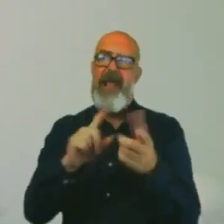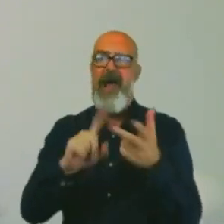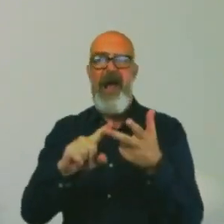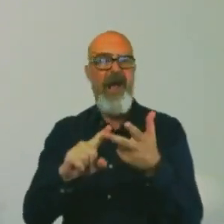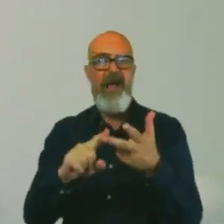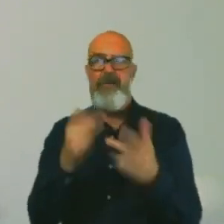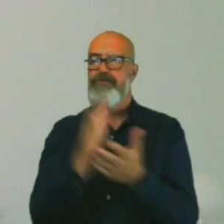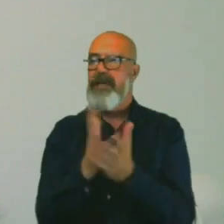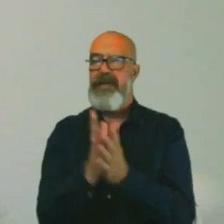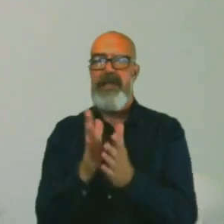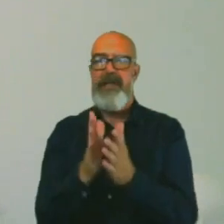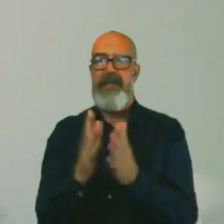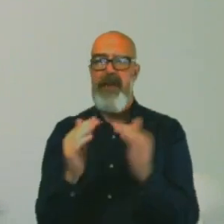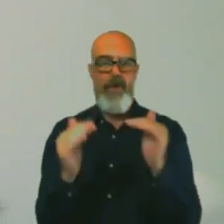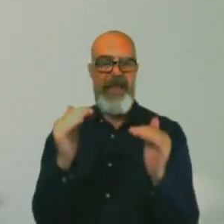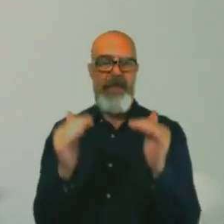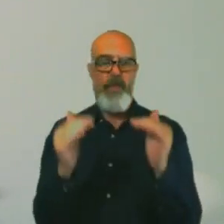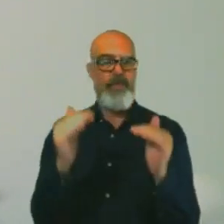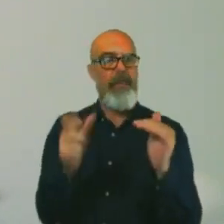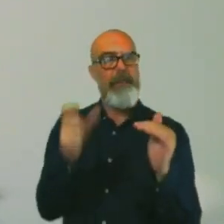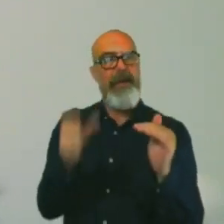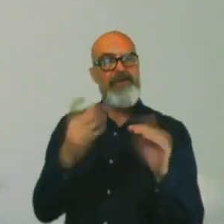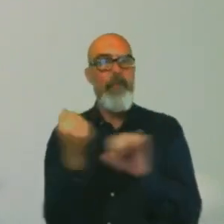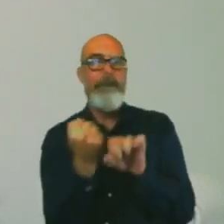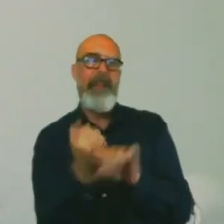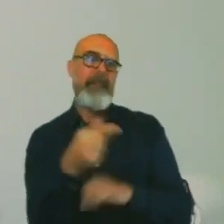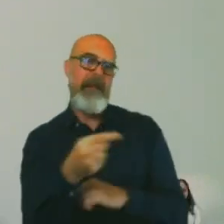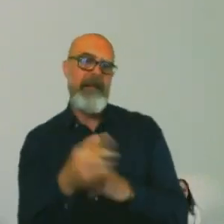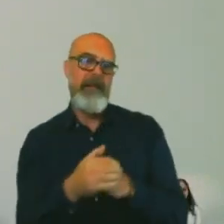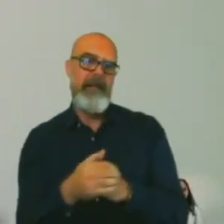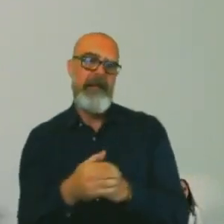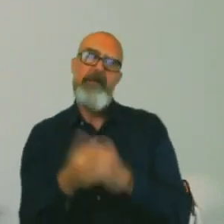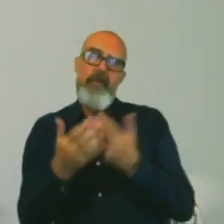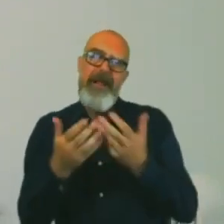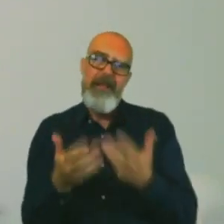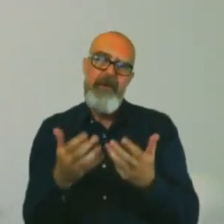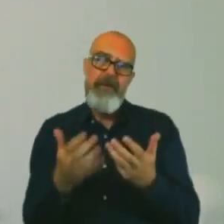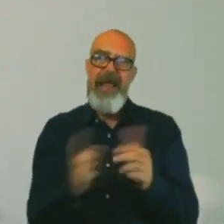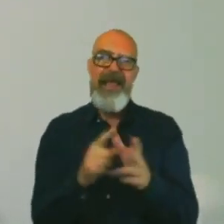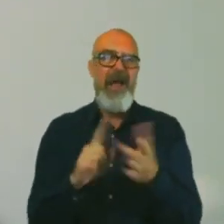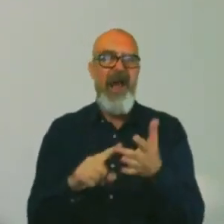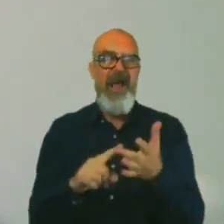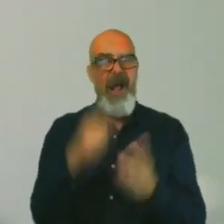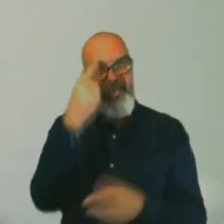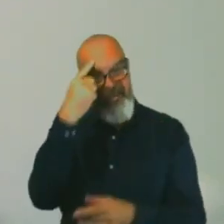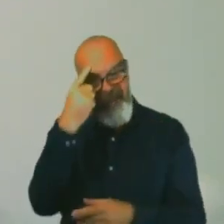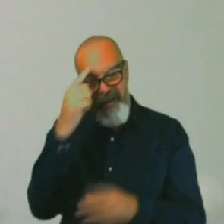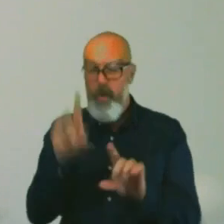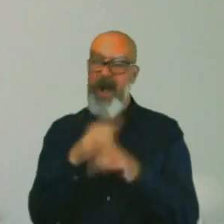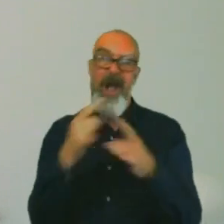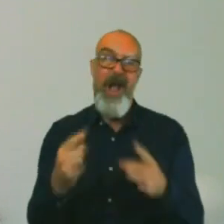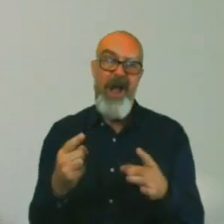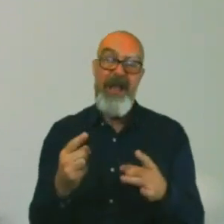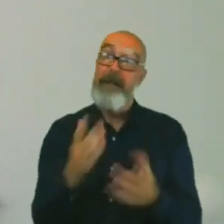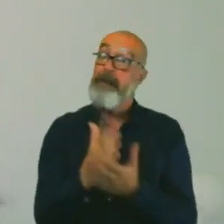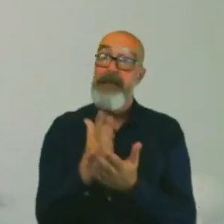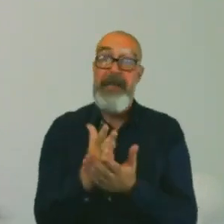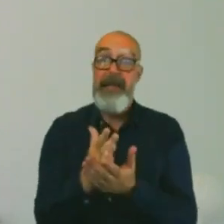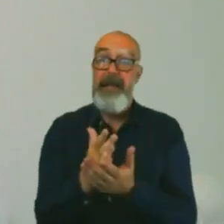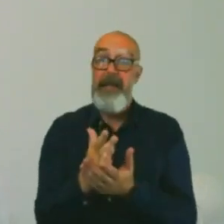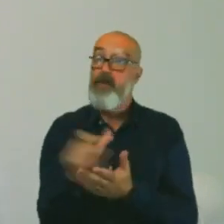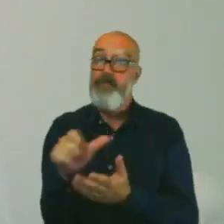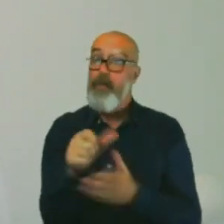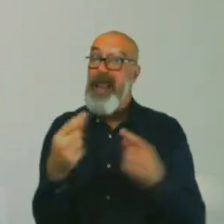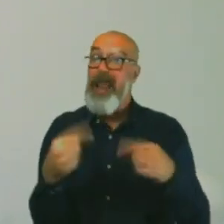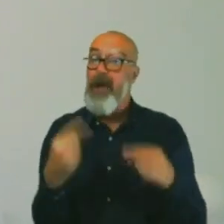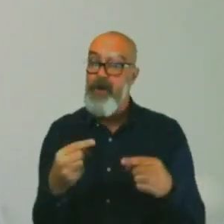built it. So, I don't think an AI should or can make decisions by itself. Of course, they